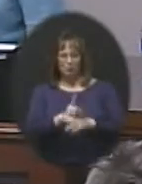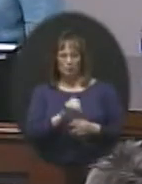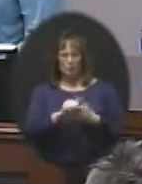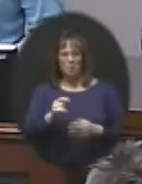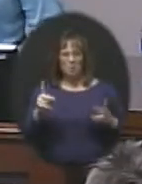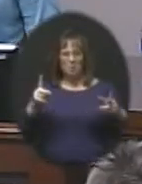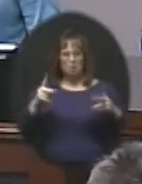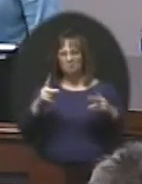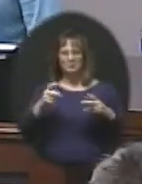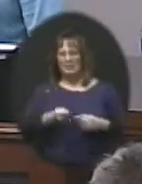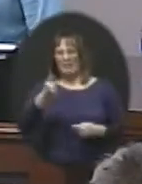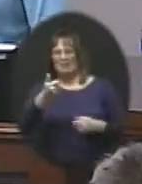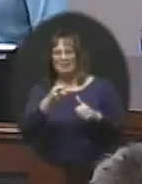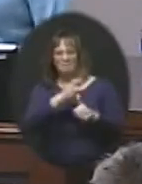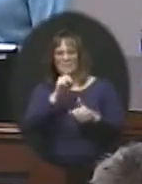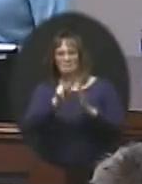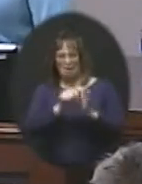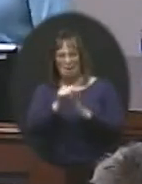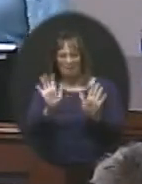out of the video.